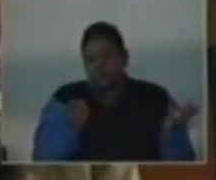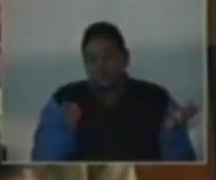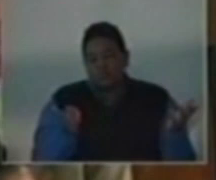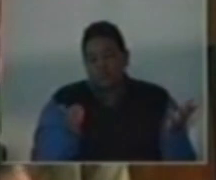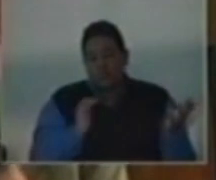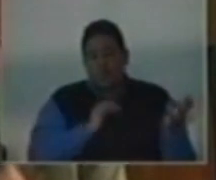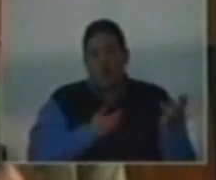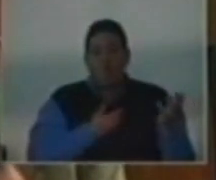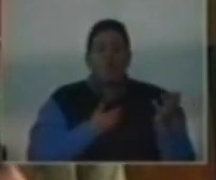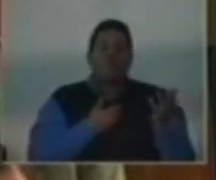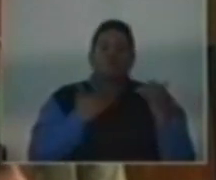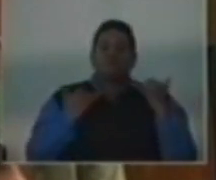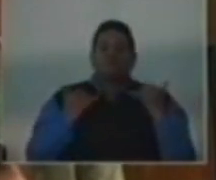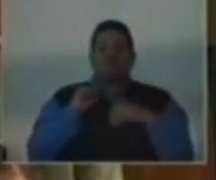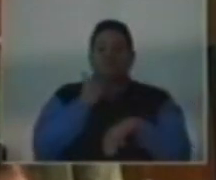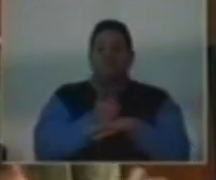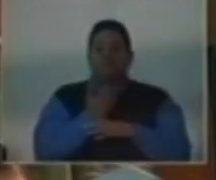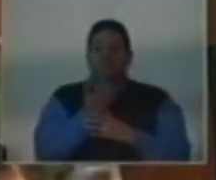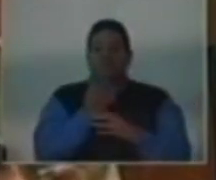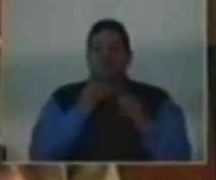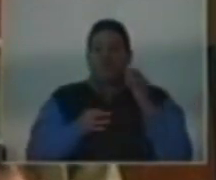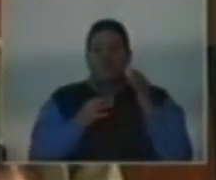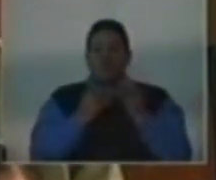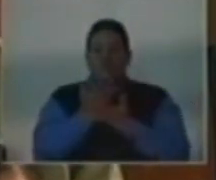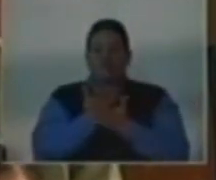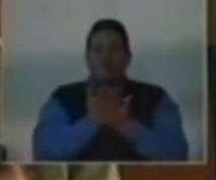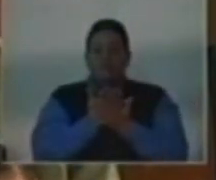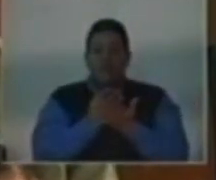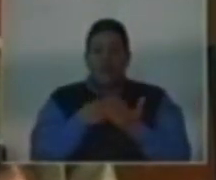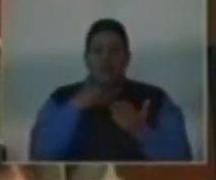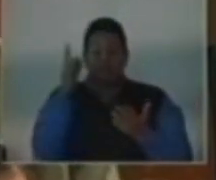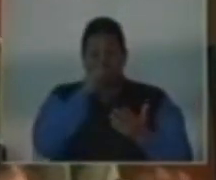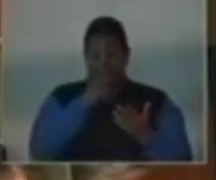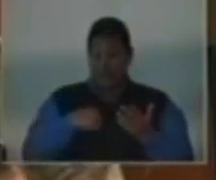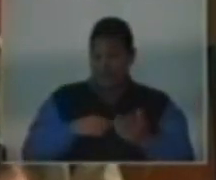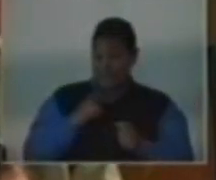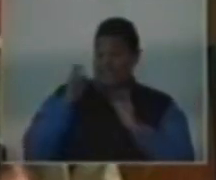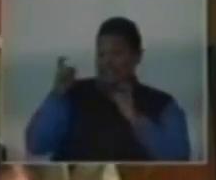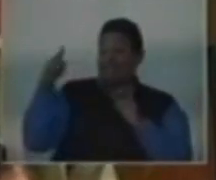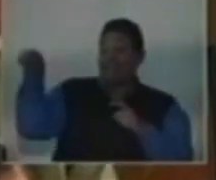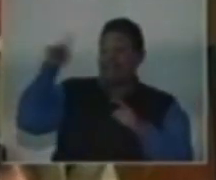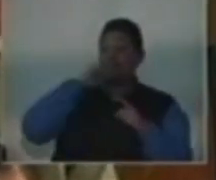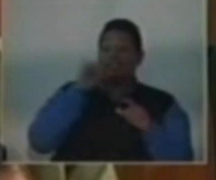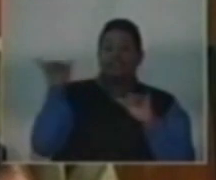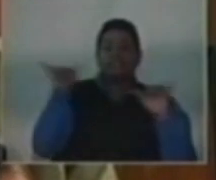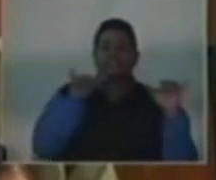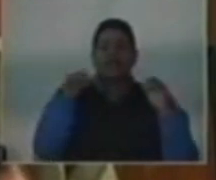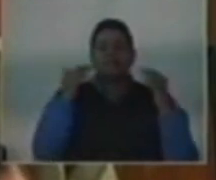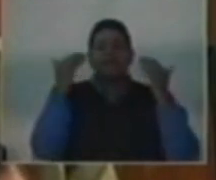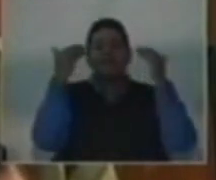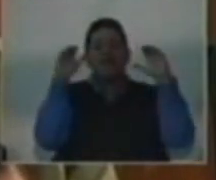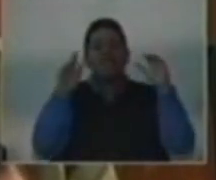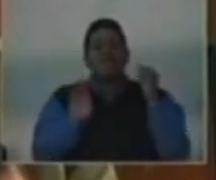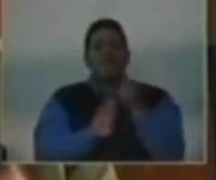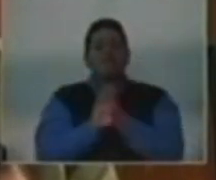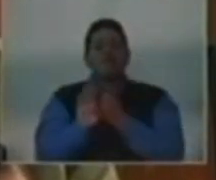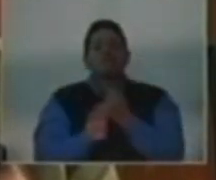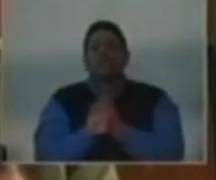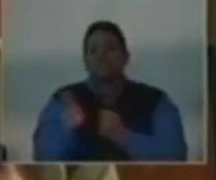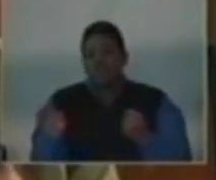court of appeal and pretend that we are giving them the same level of protection